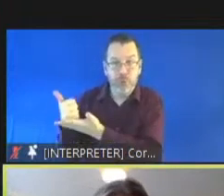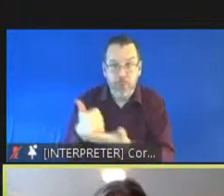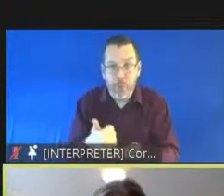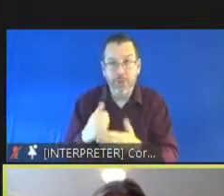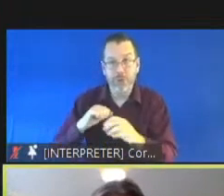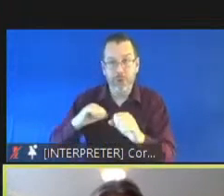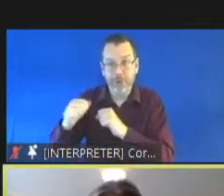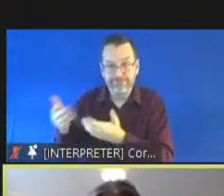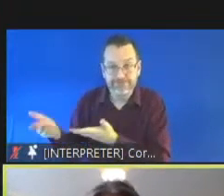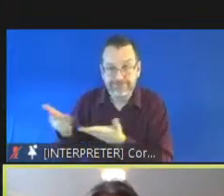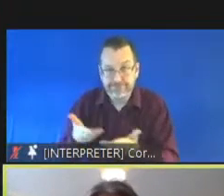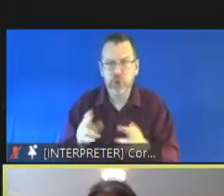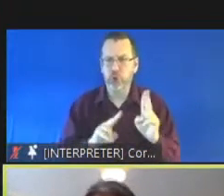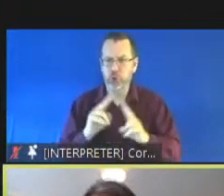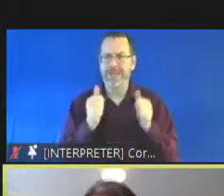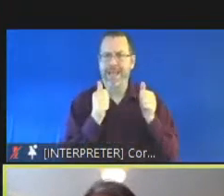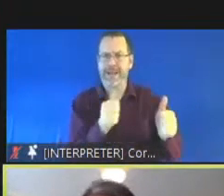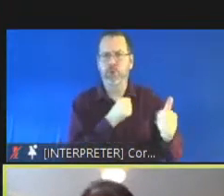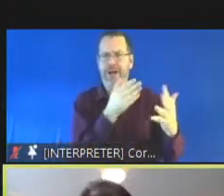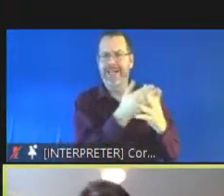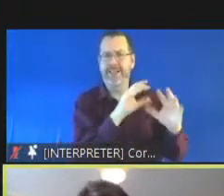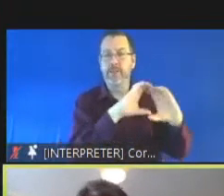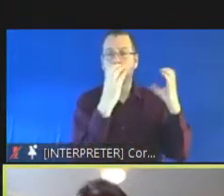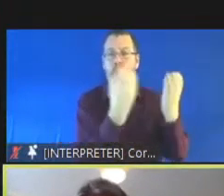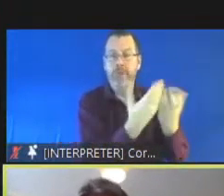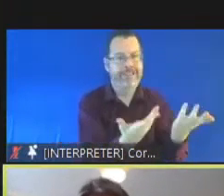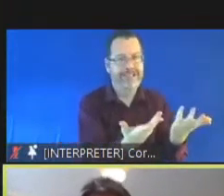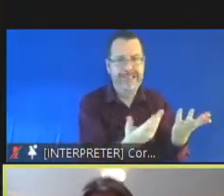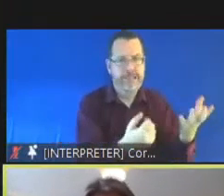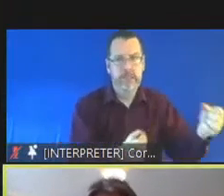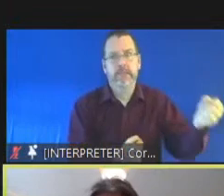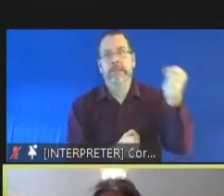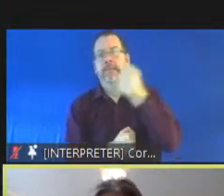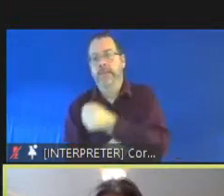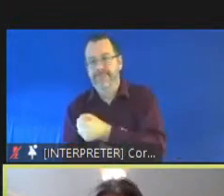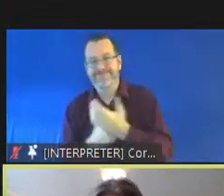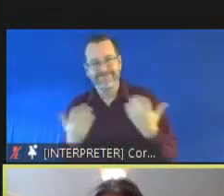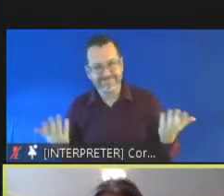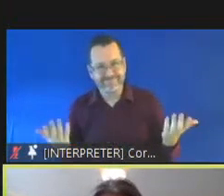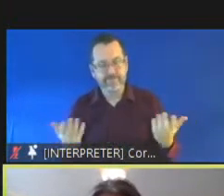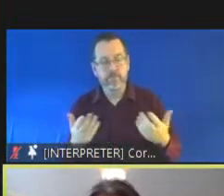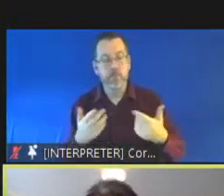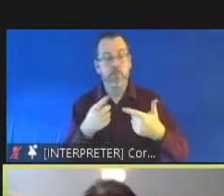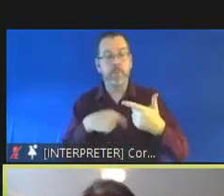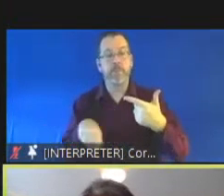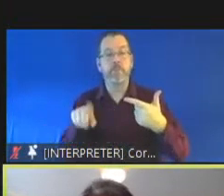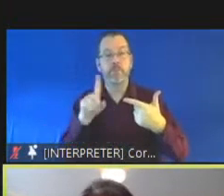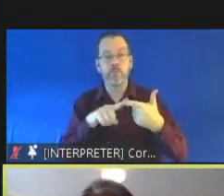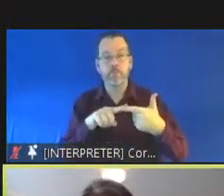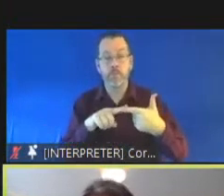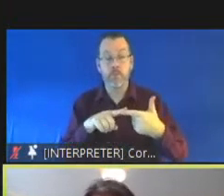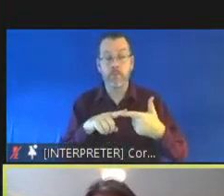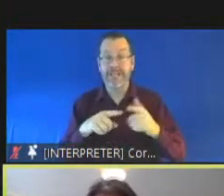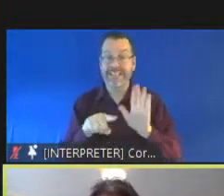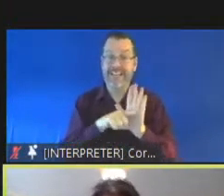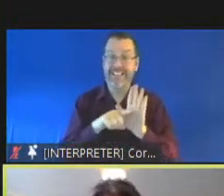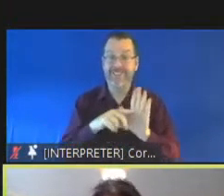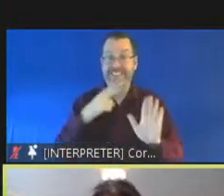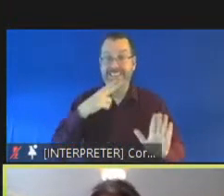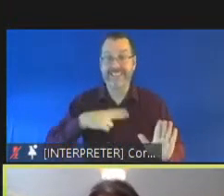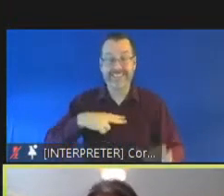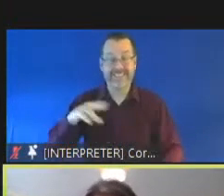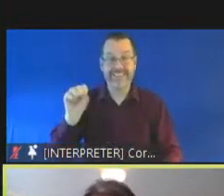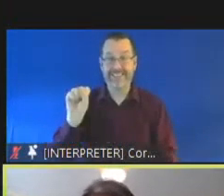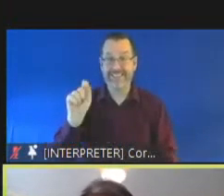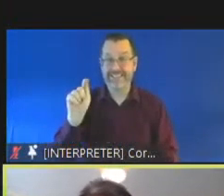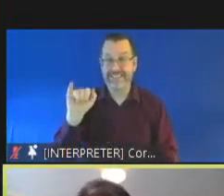access in the community the second thing this chapter talks about is the impact of stigma and the misconceptions